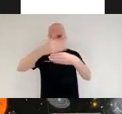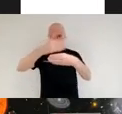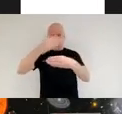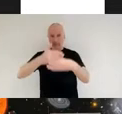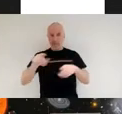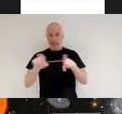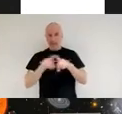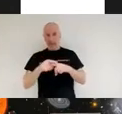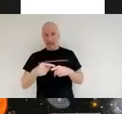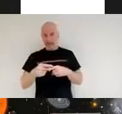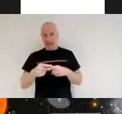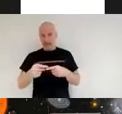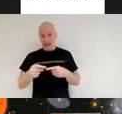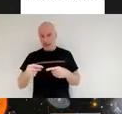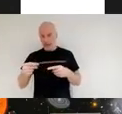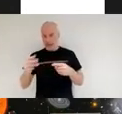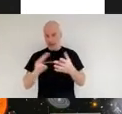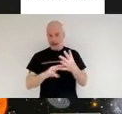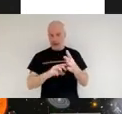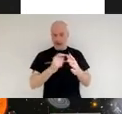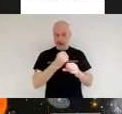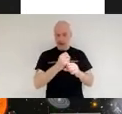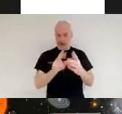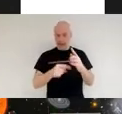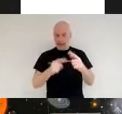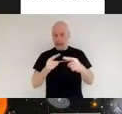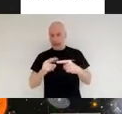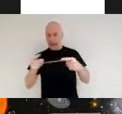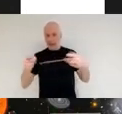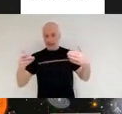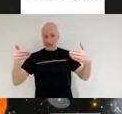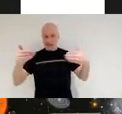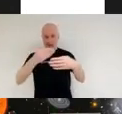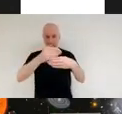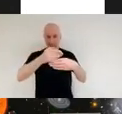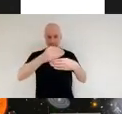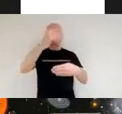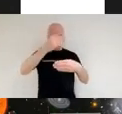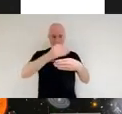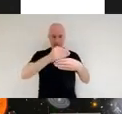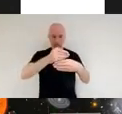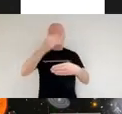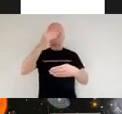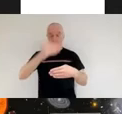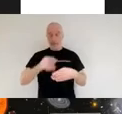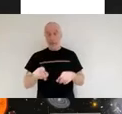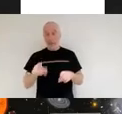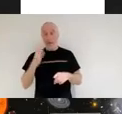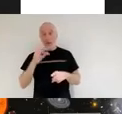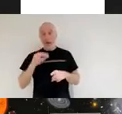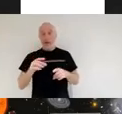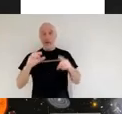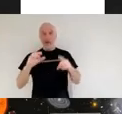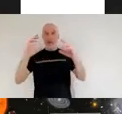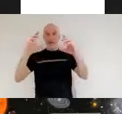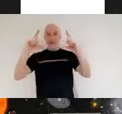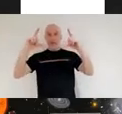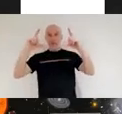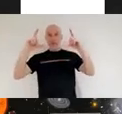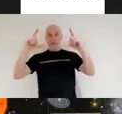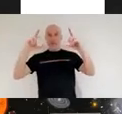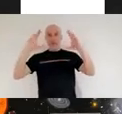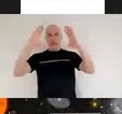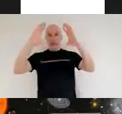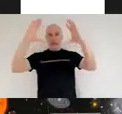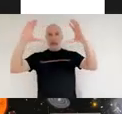magnet magnetic process to be opened or closed so when you've got your initial image of the sky and you go oh